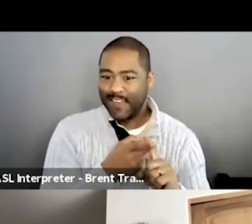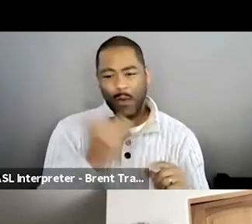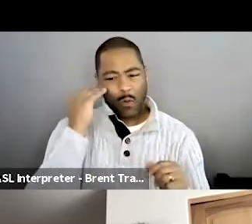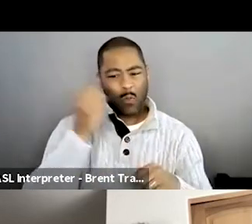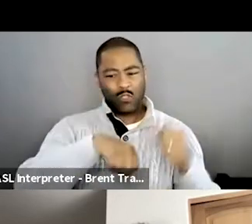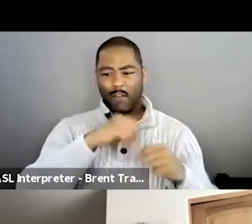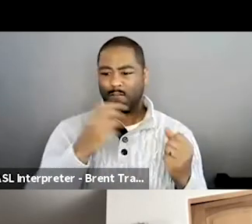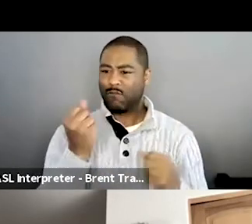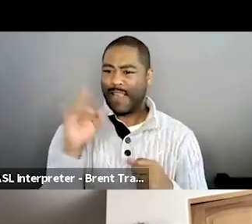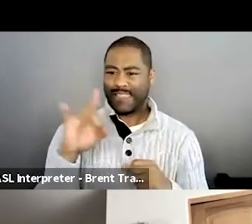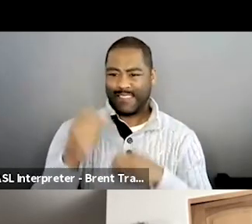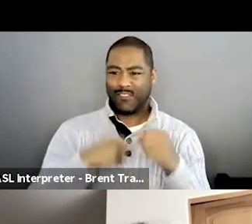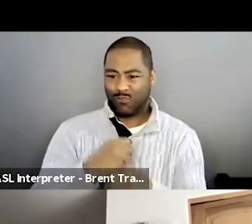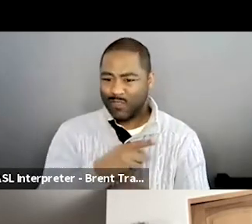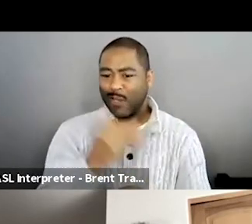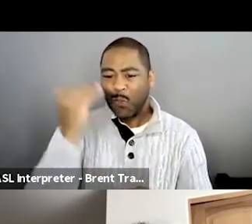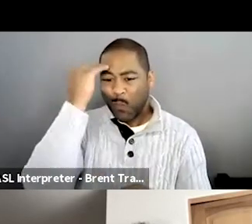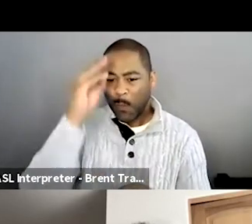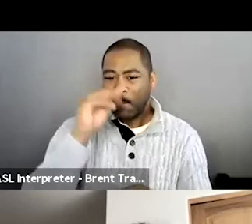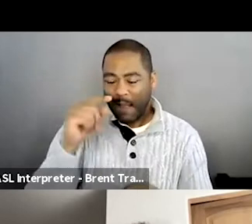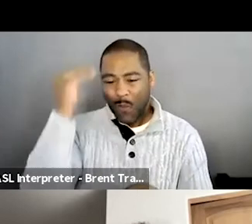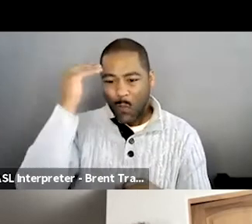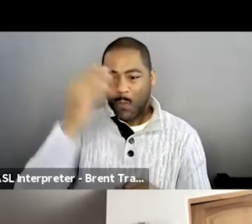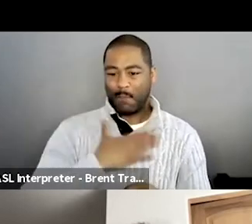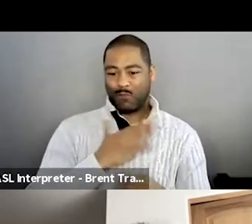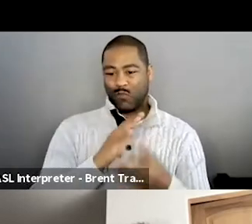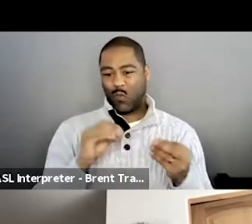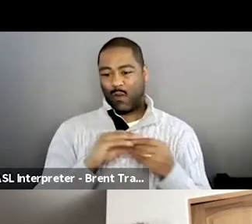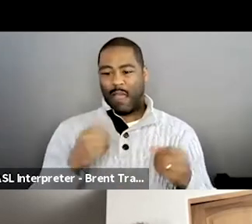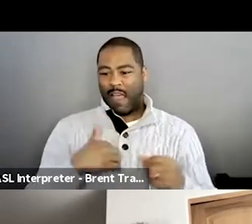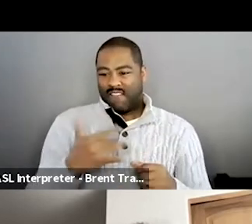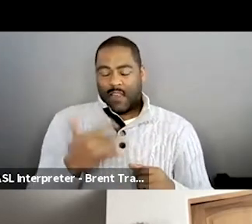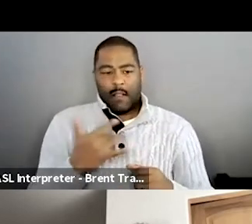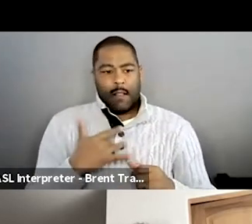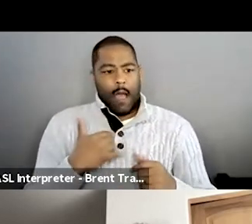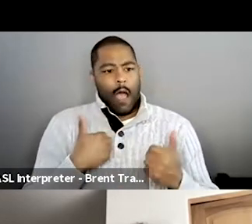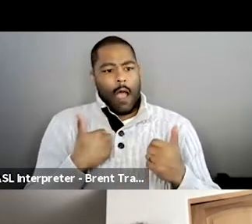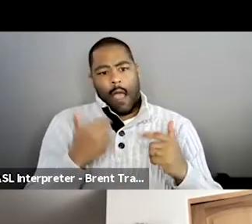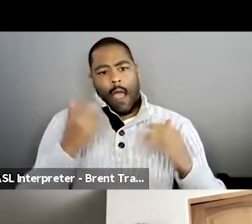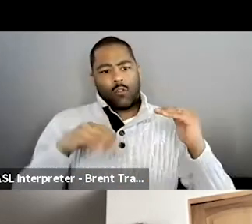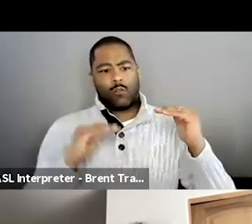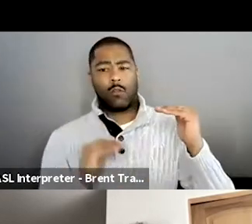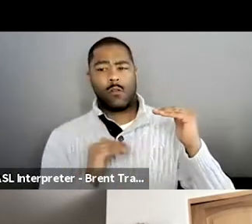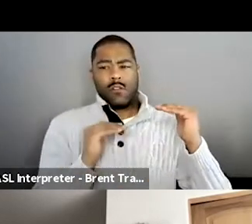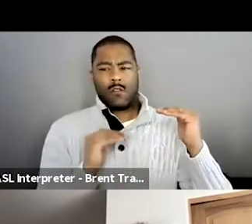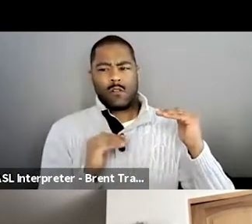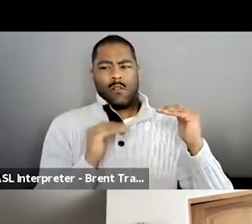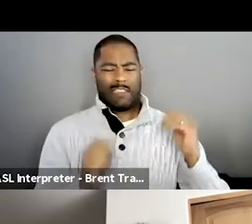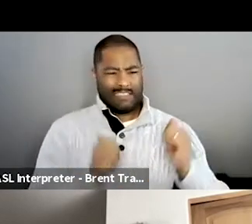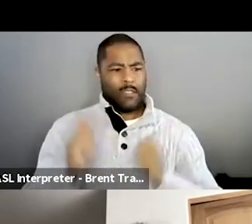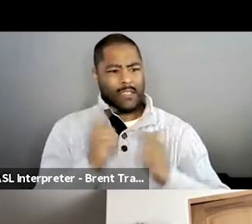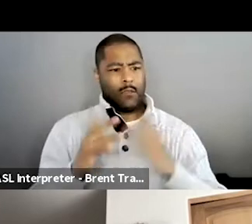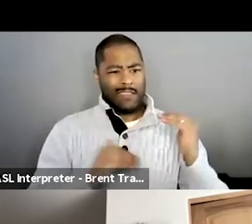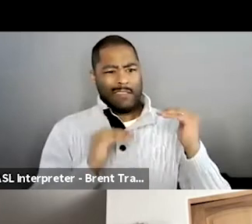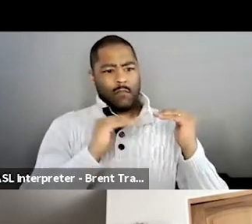story. This was not something where I felt I ever had to prove anything. And we didn't even talk about my disability in relation to this